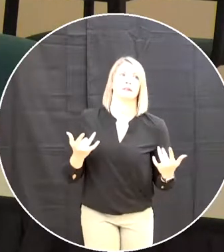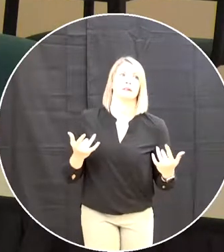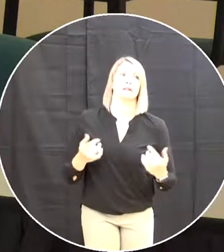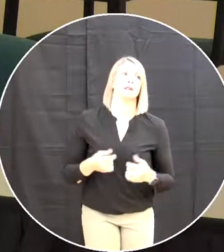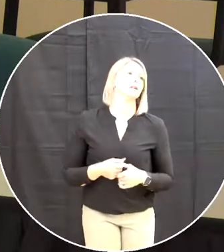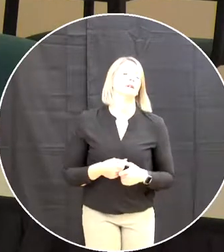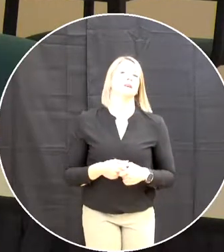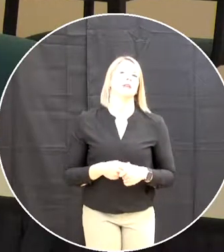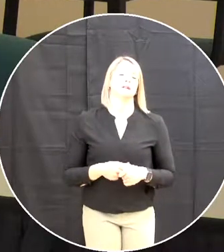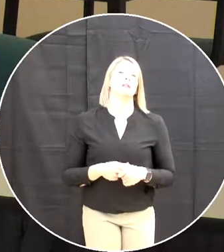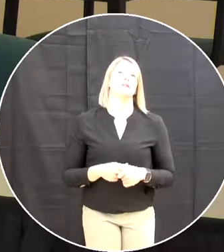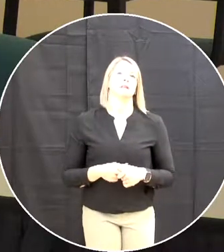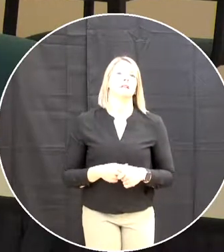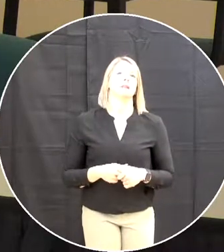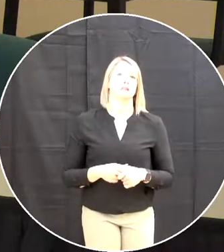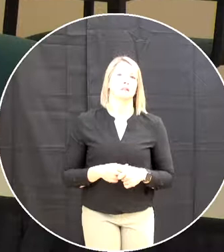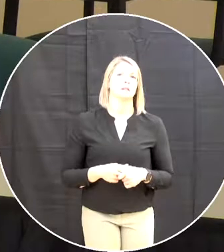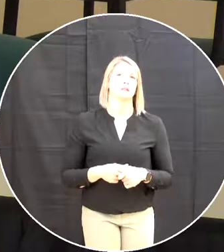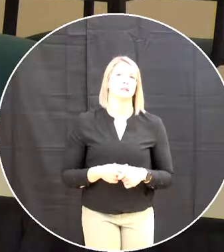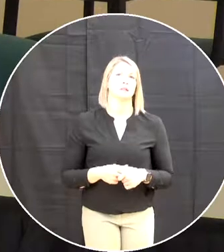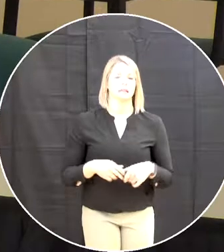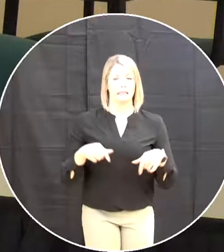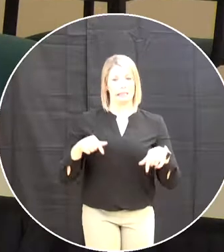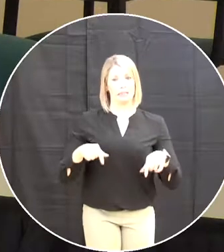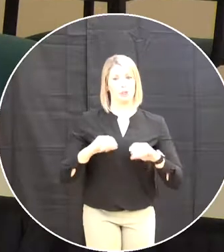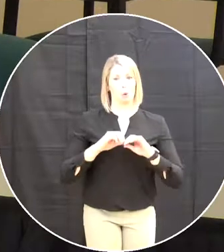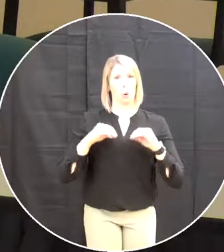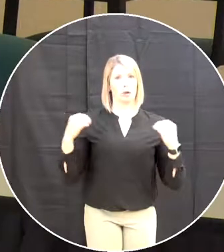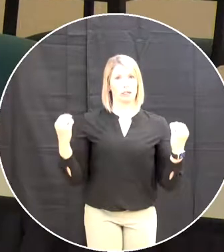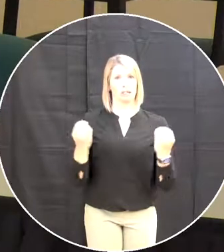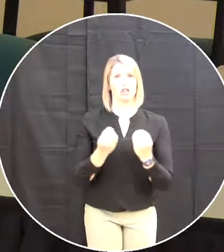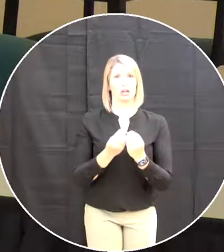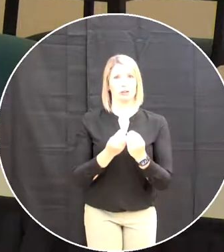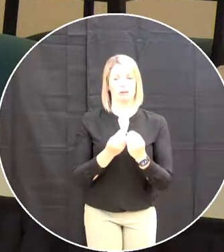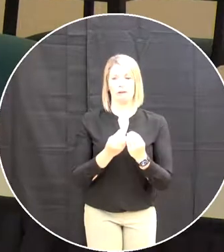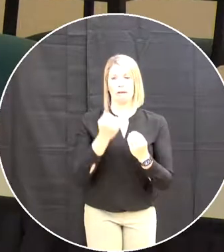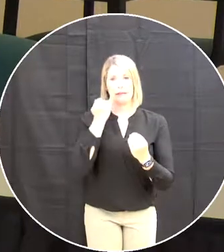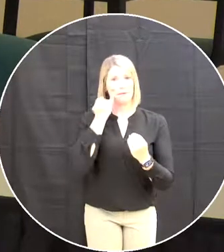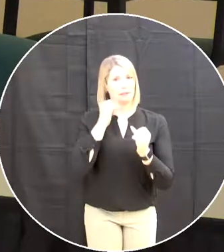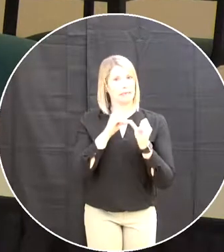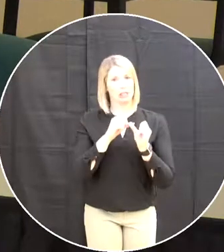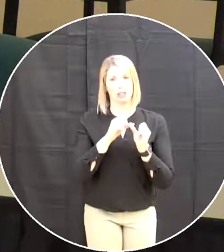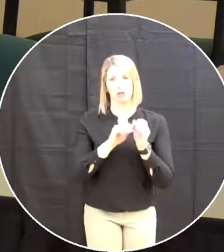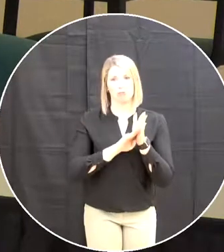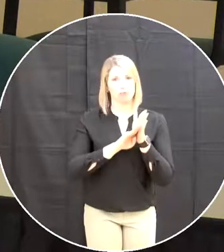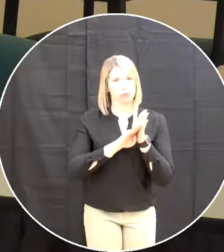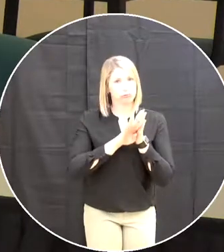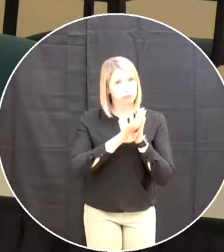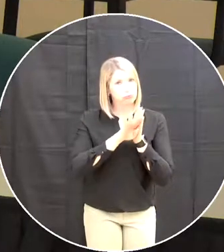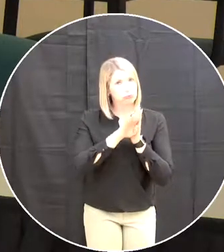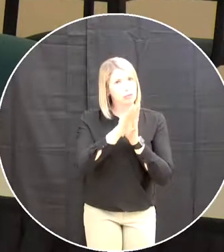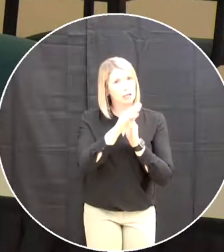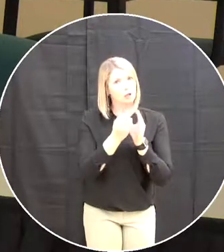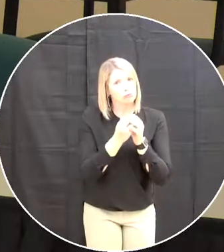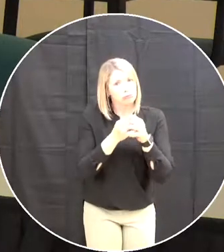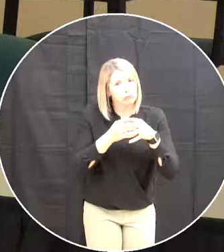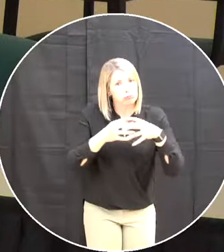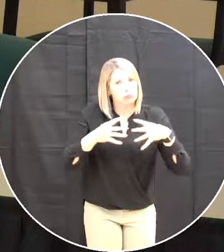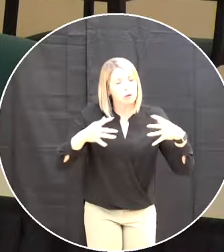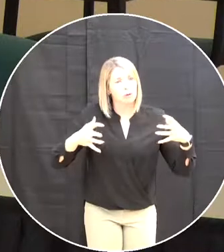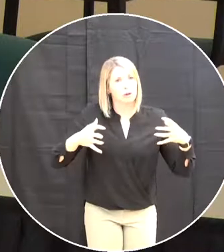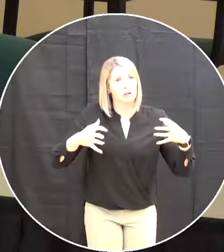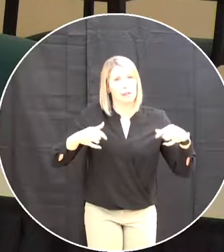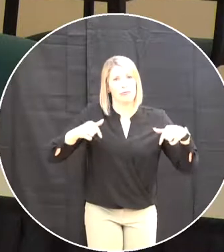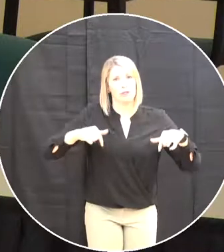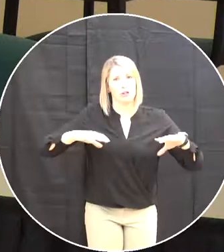have to listen to the the uh the sort of communal wisdom of the full group on how we can move forward uh they have